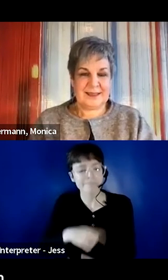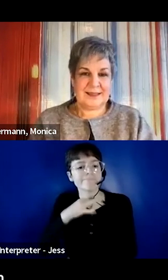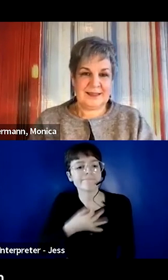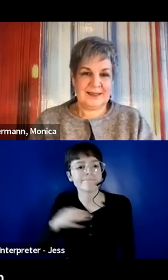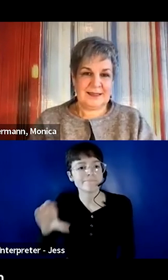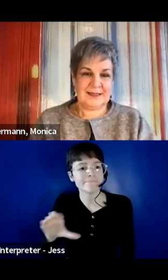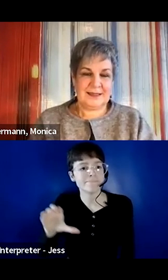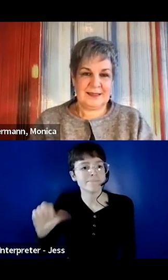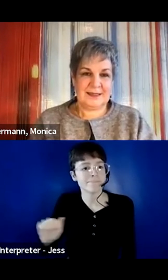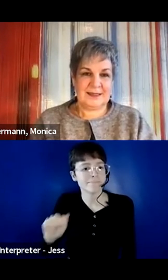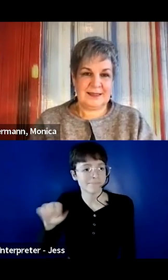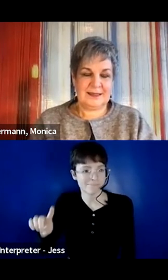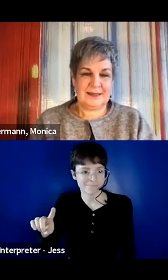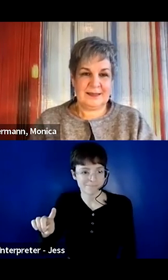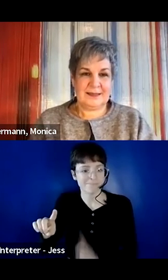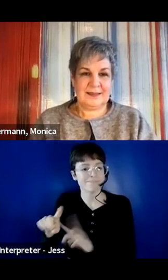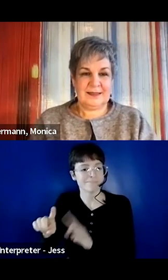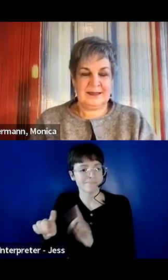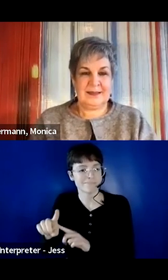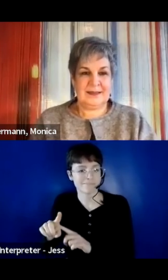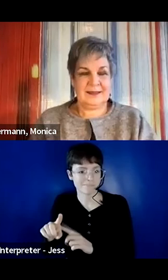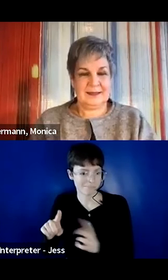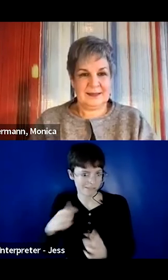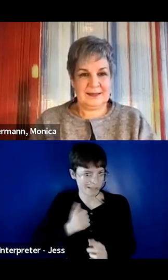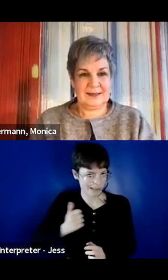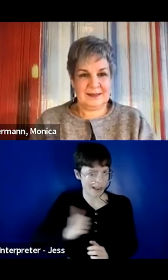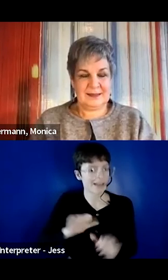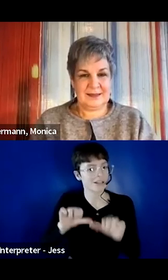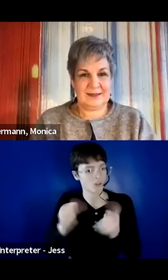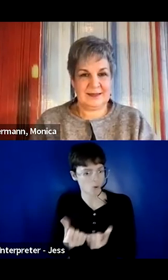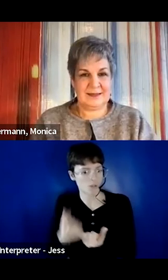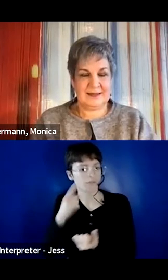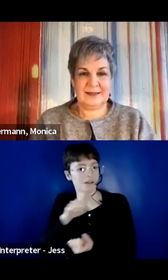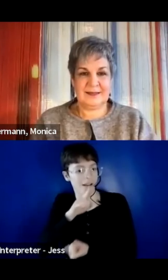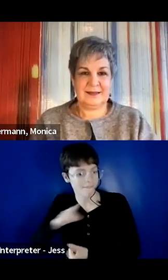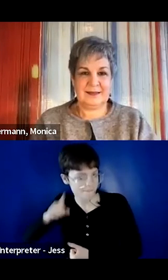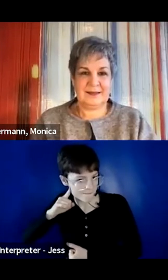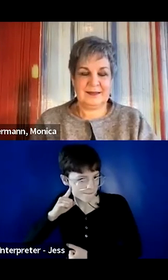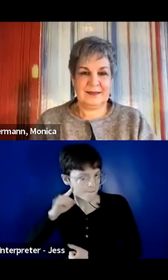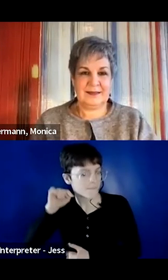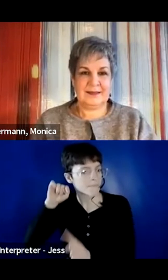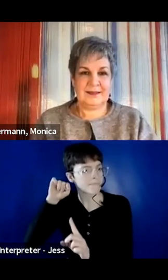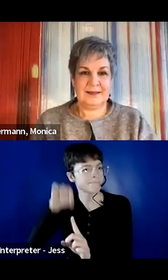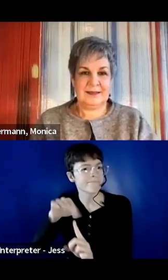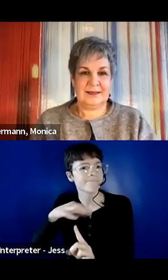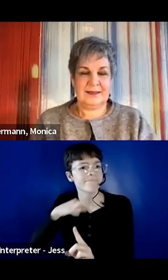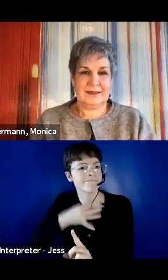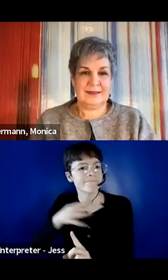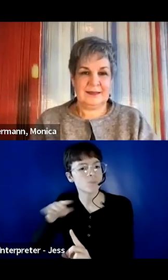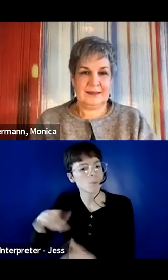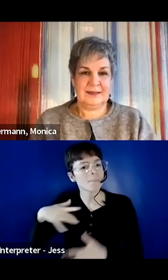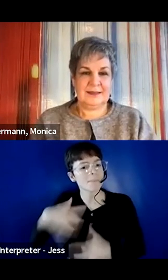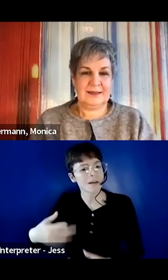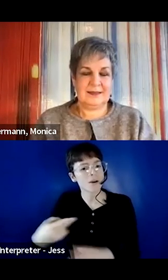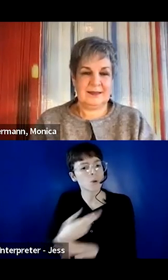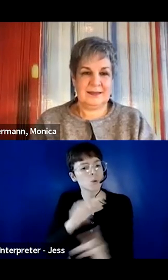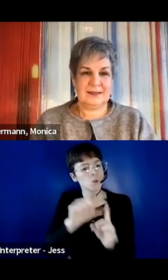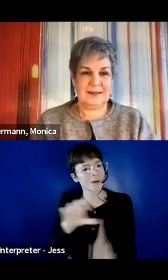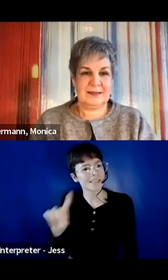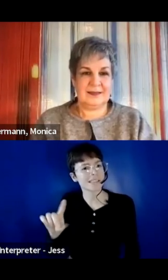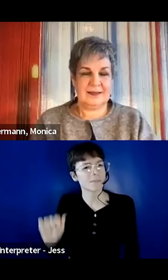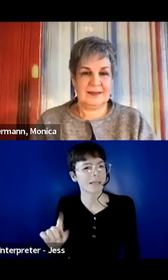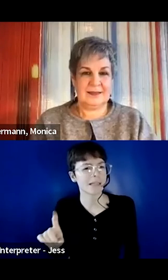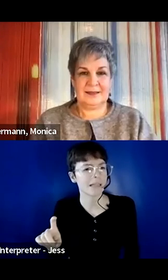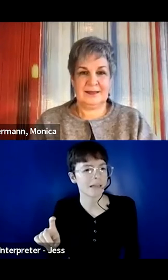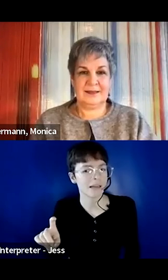Deaf, I assume, because it's CAD, is the person using this, Canadian Association of the Deaf, use the term disability in its communications. They say,